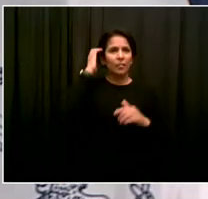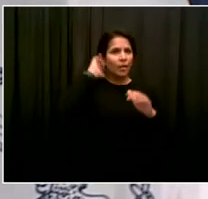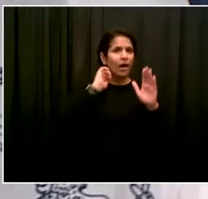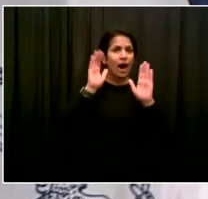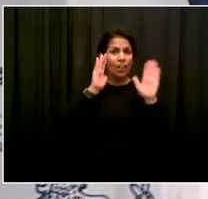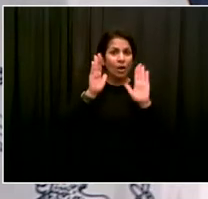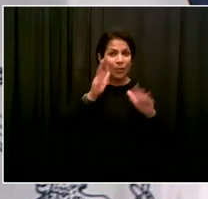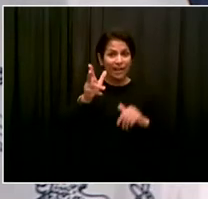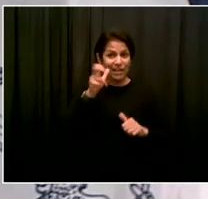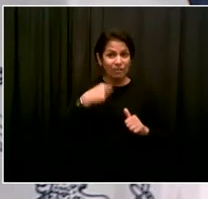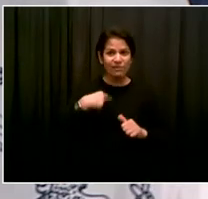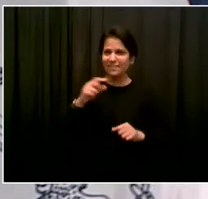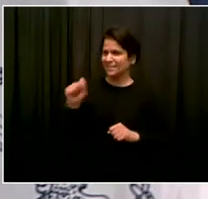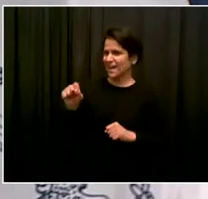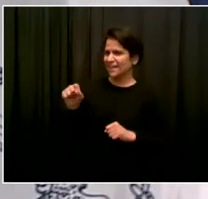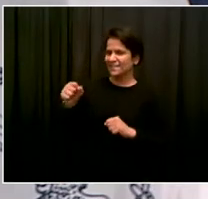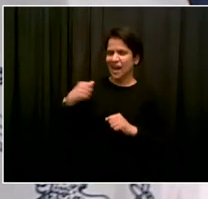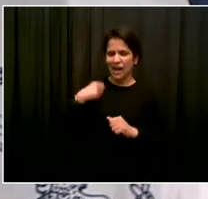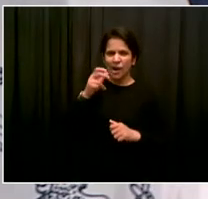Good.